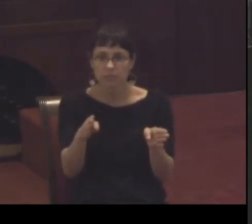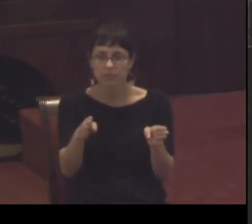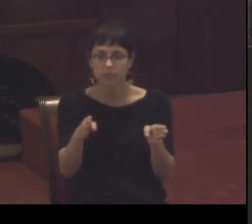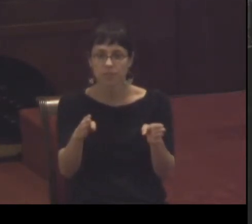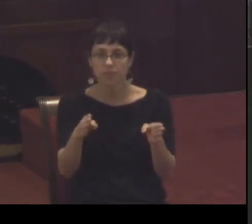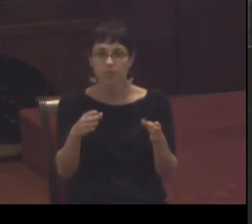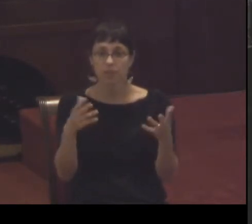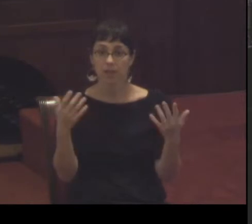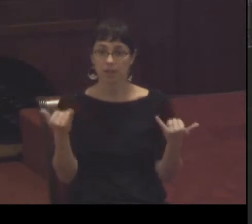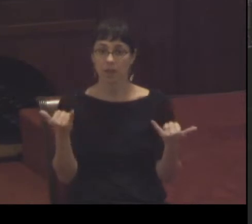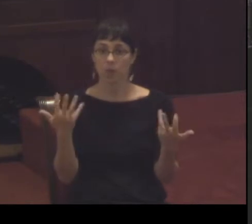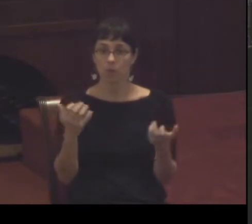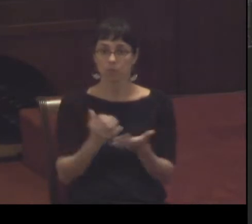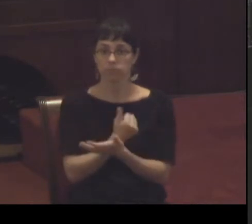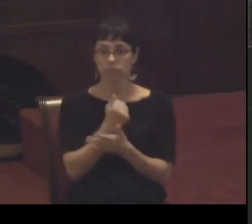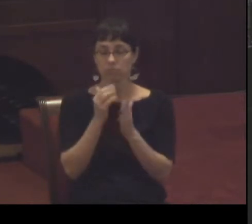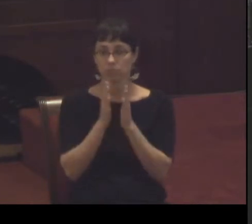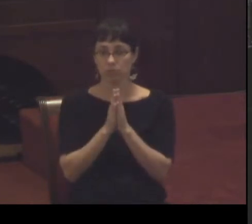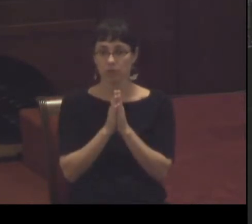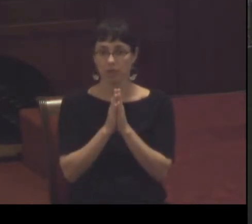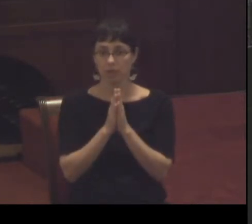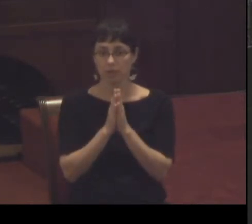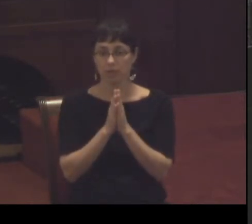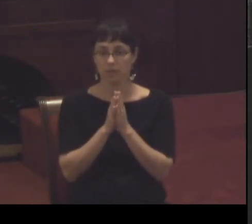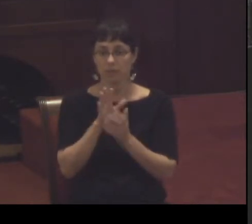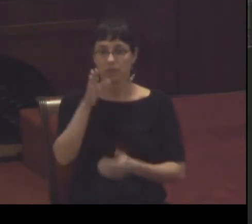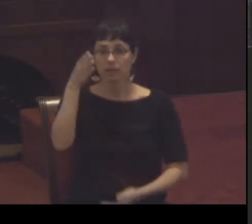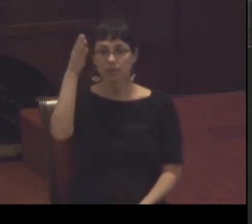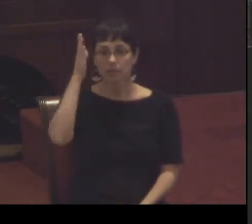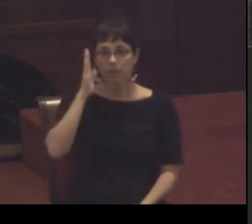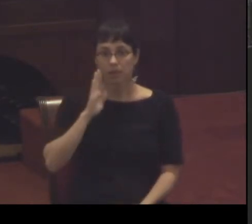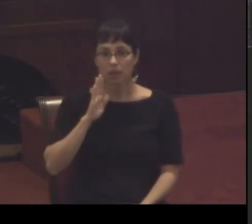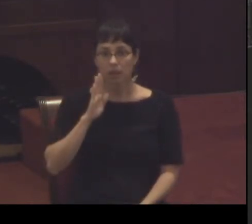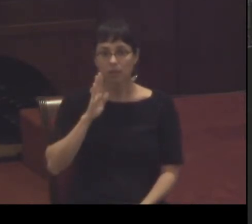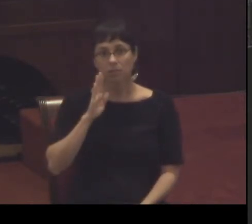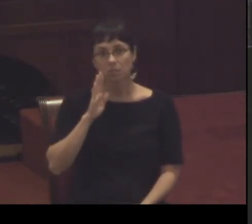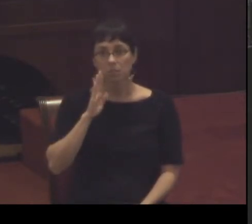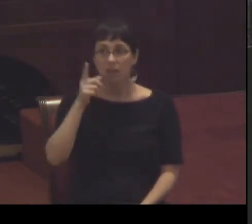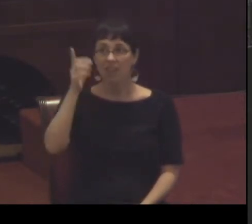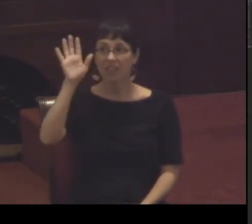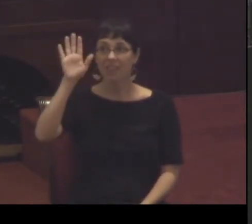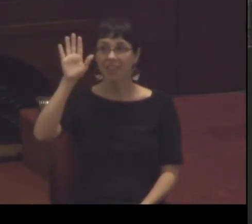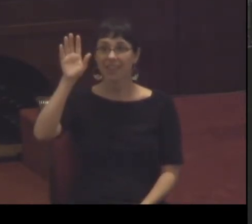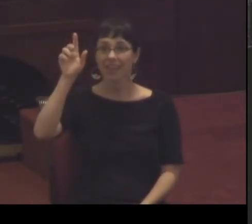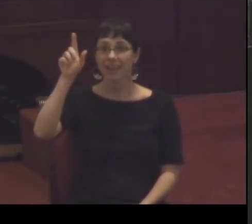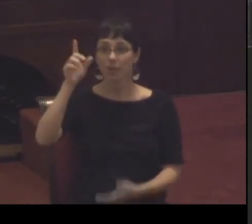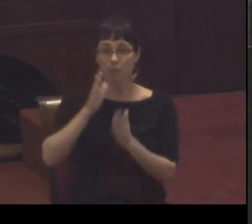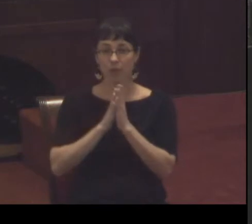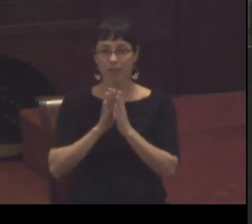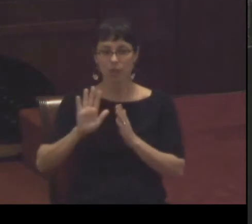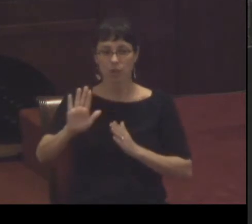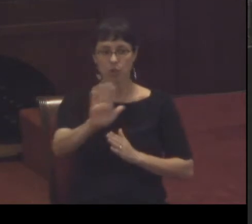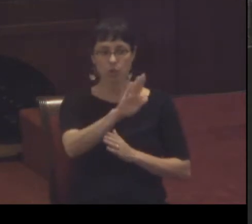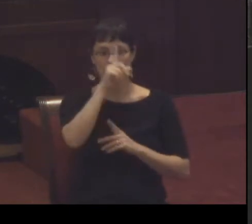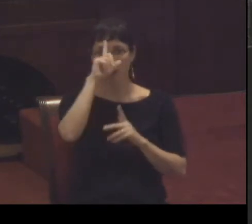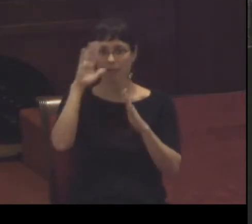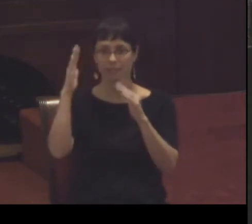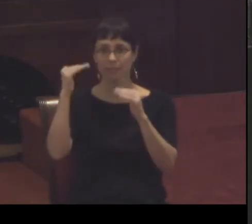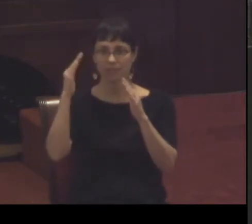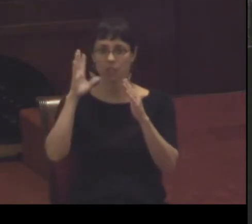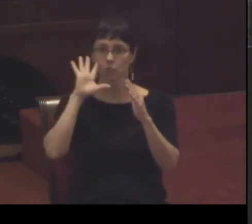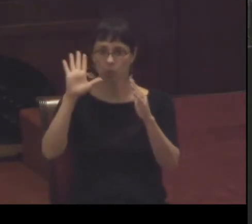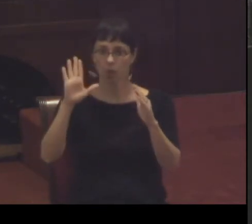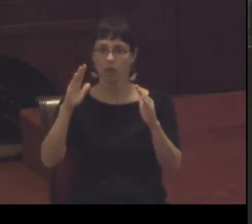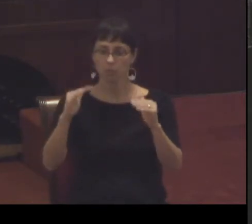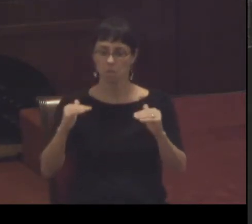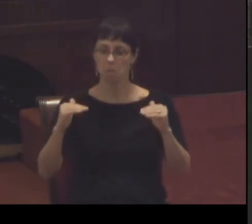moment to pray that God what God would raise your expectations for what he could